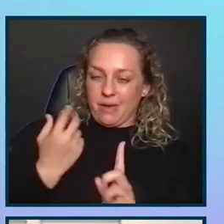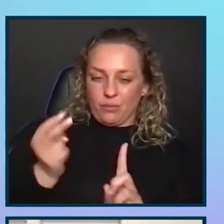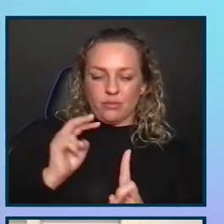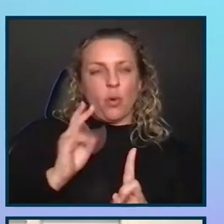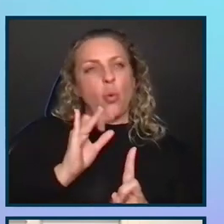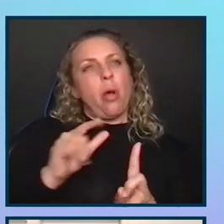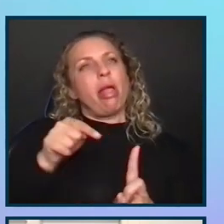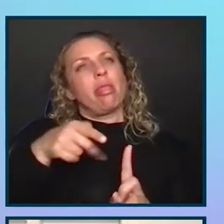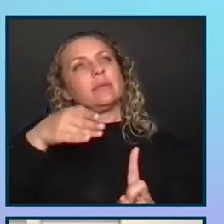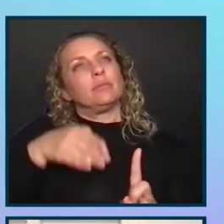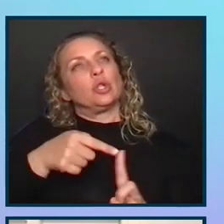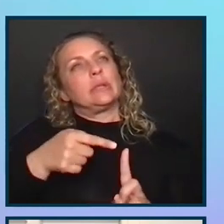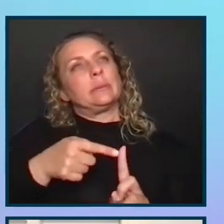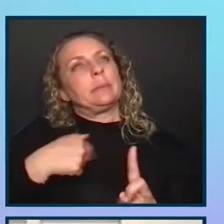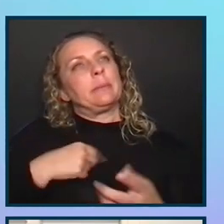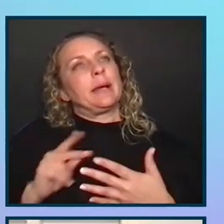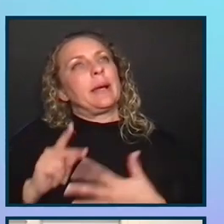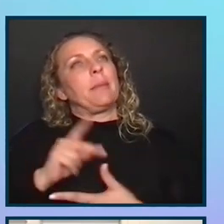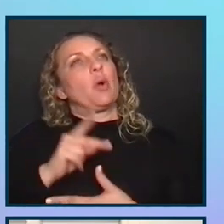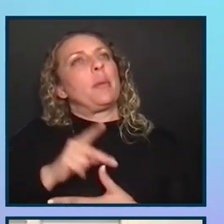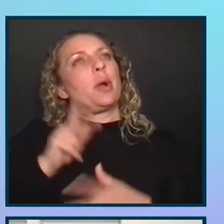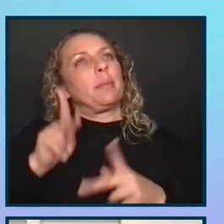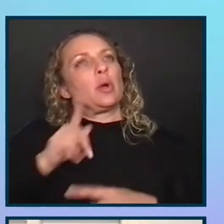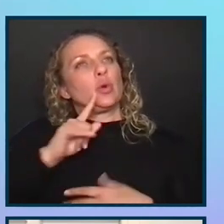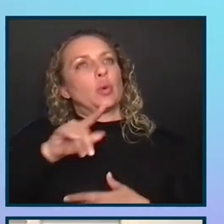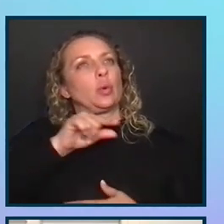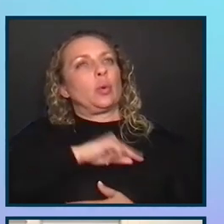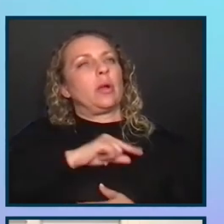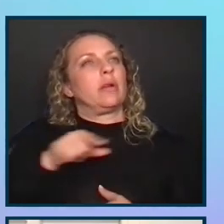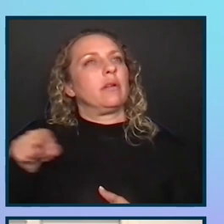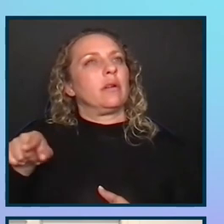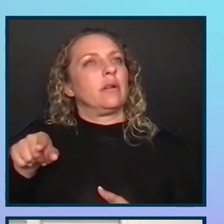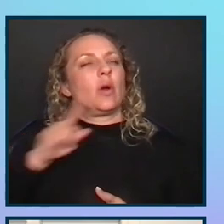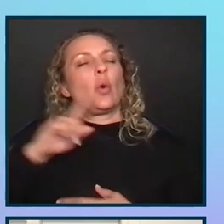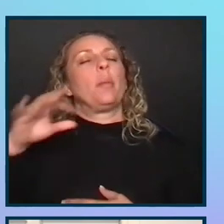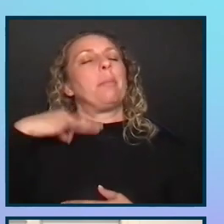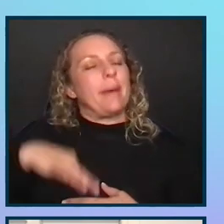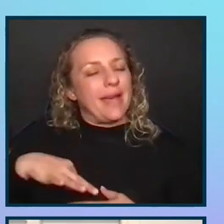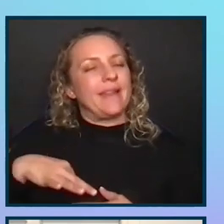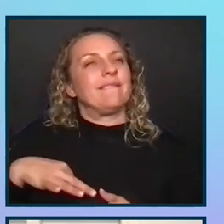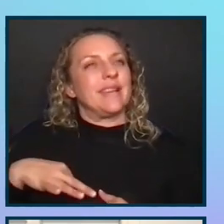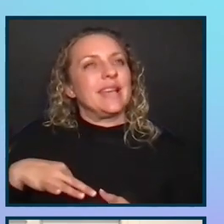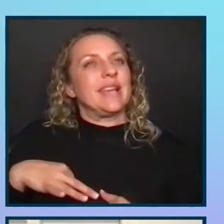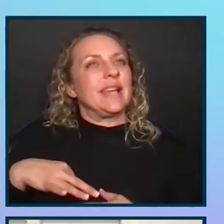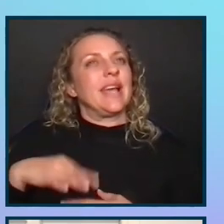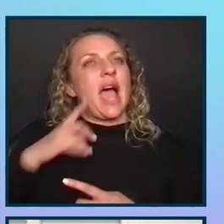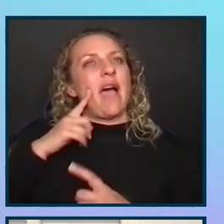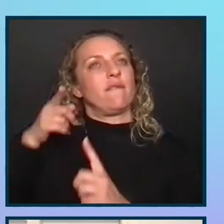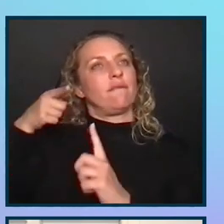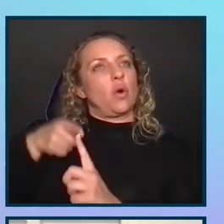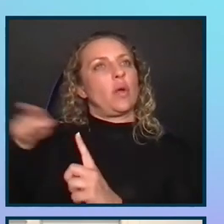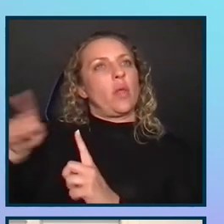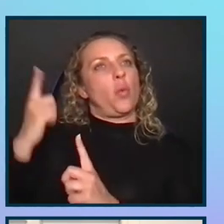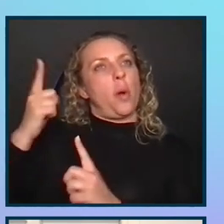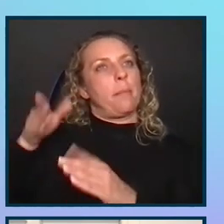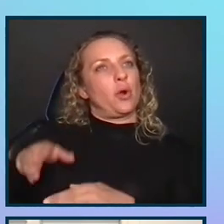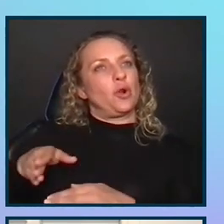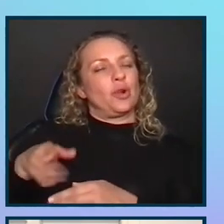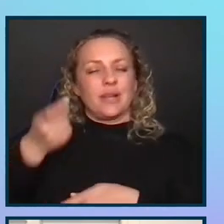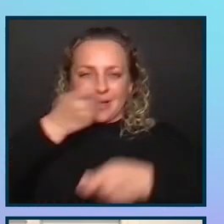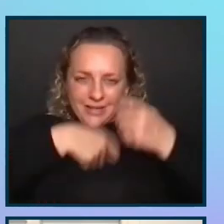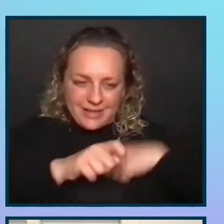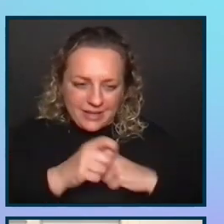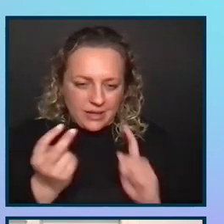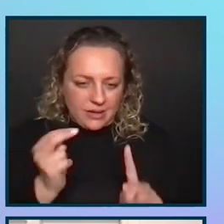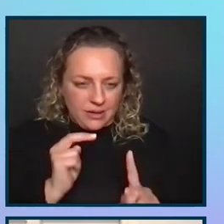well, this person is my primary stakeholder. And if I'm acting as a product owner, that I want to be able to do this for her. Instead, think of it